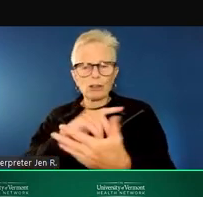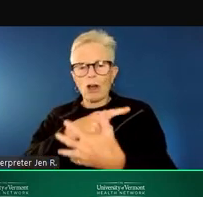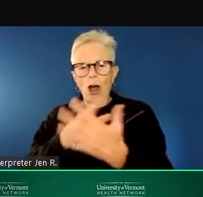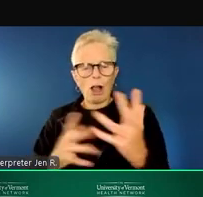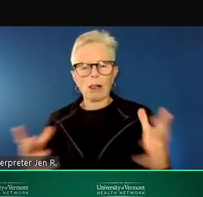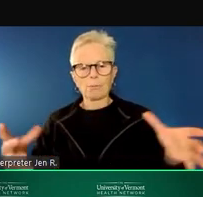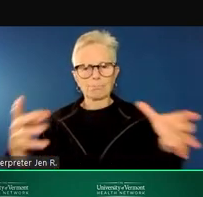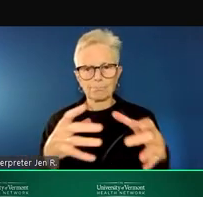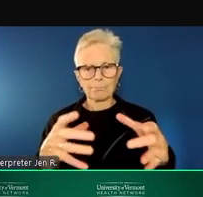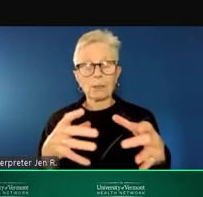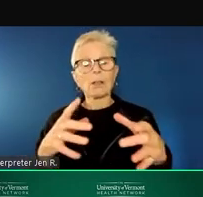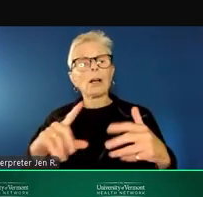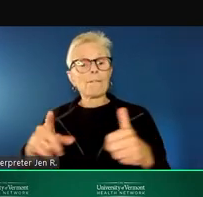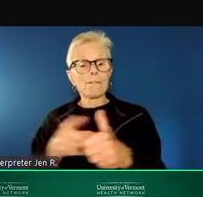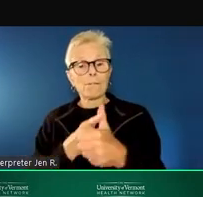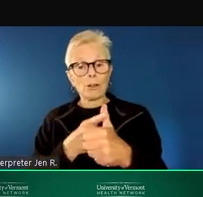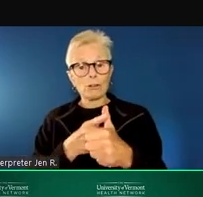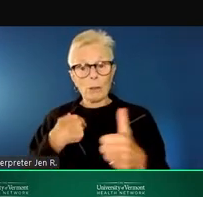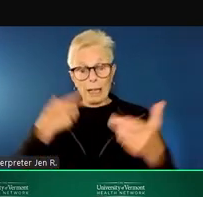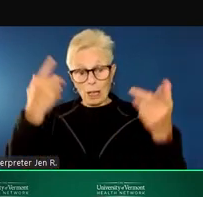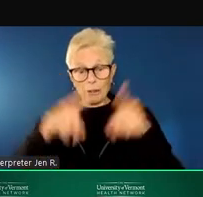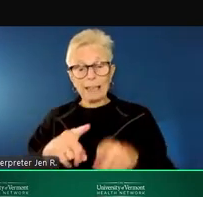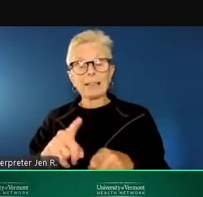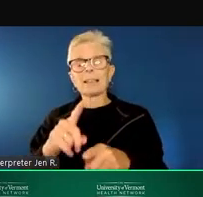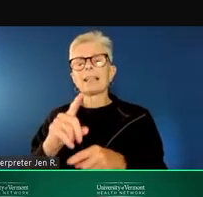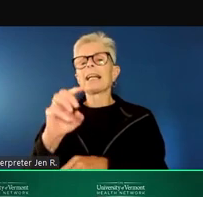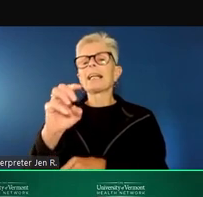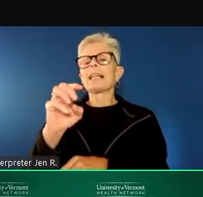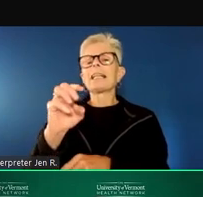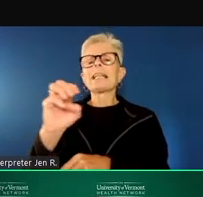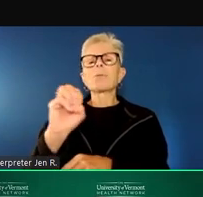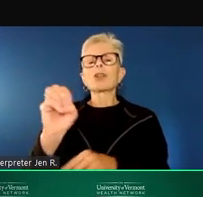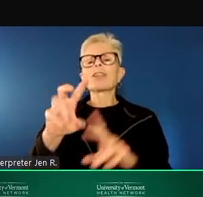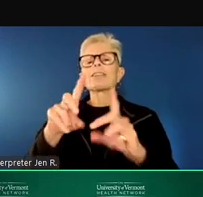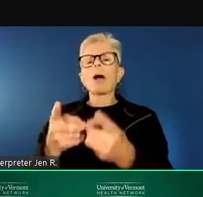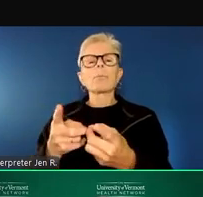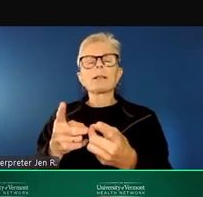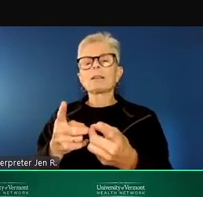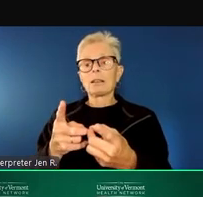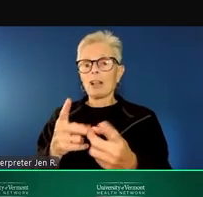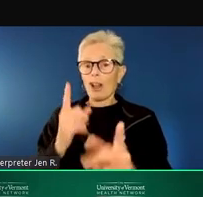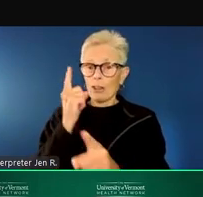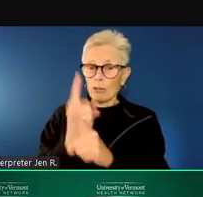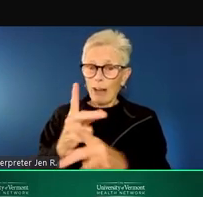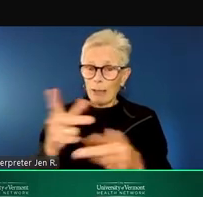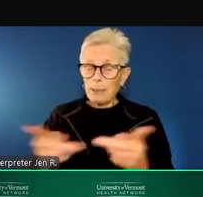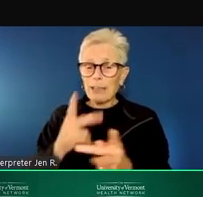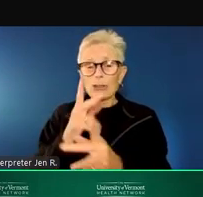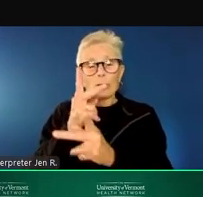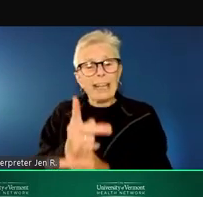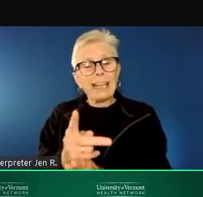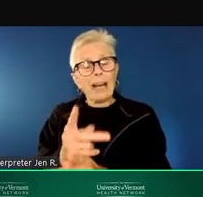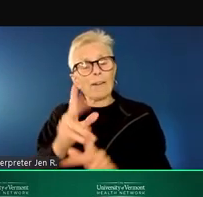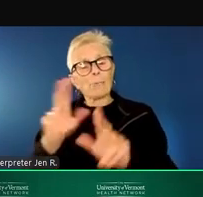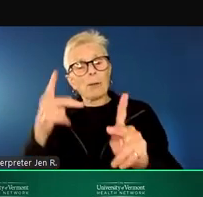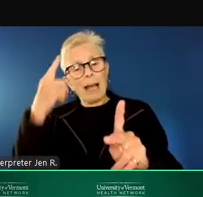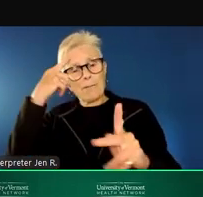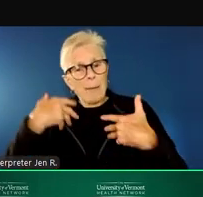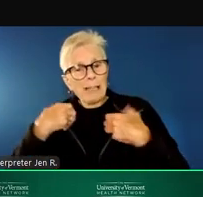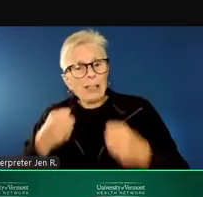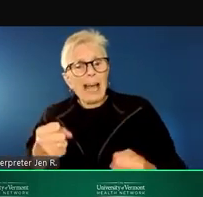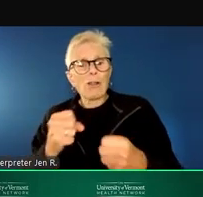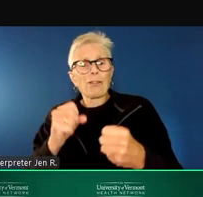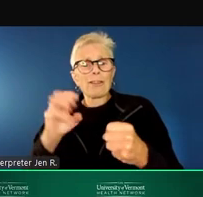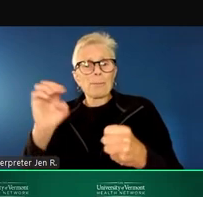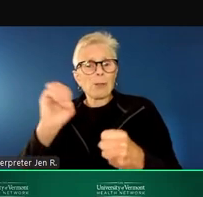were, first of all, the ED is just not the right place for care for this population of patients. This is not to